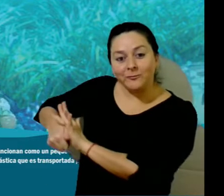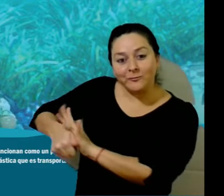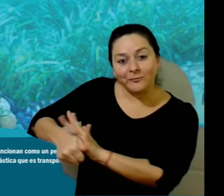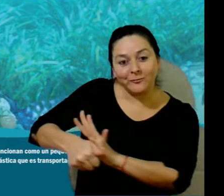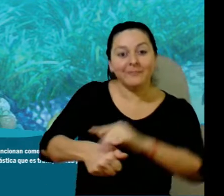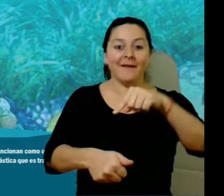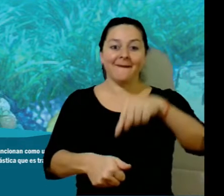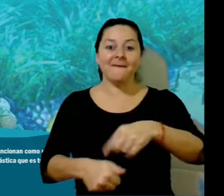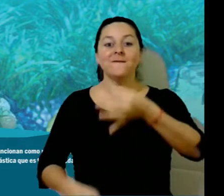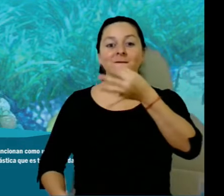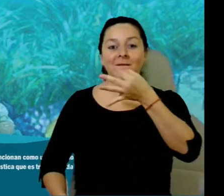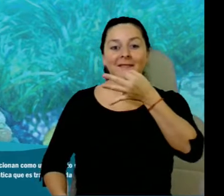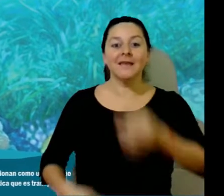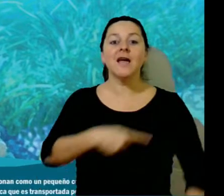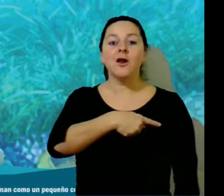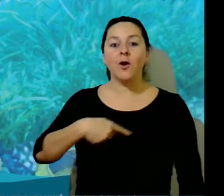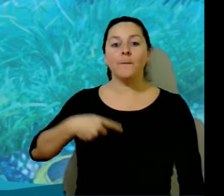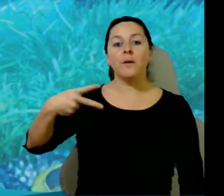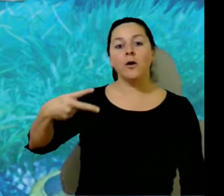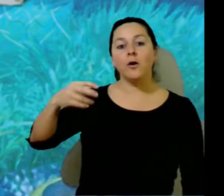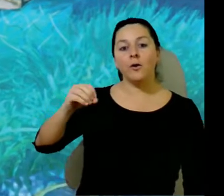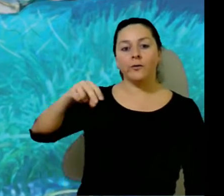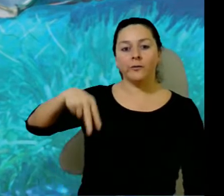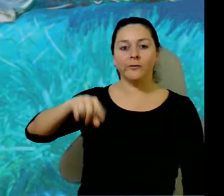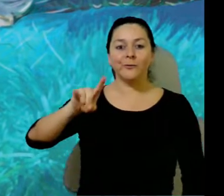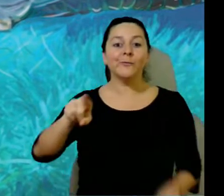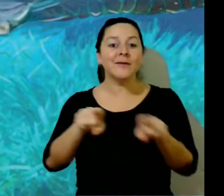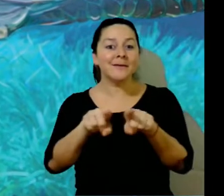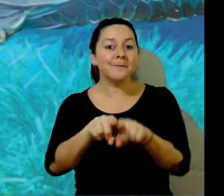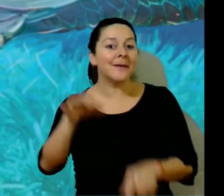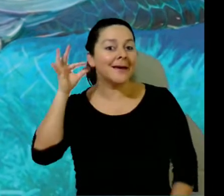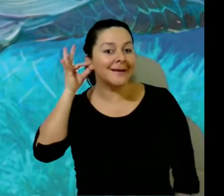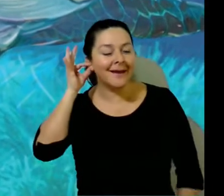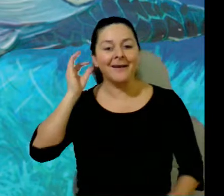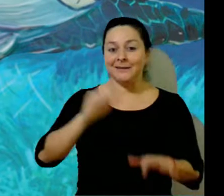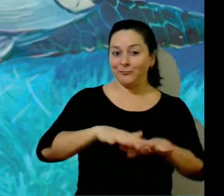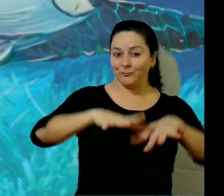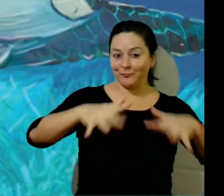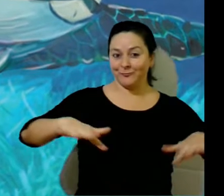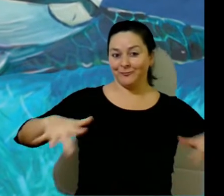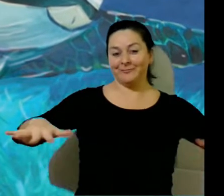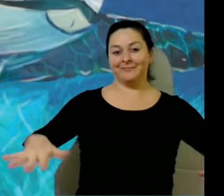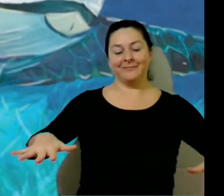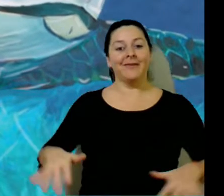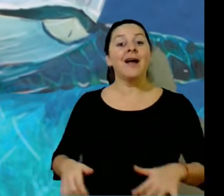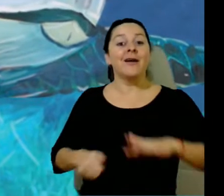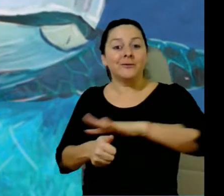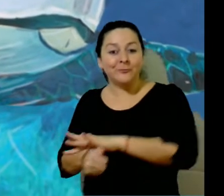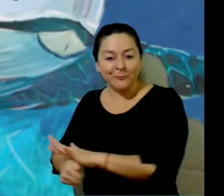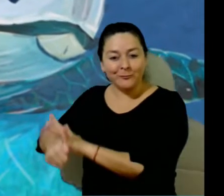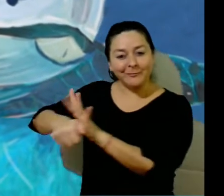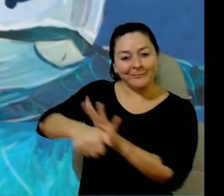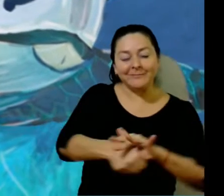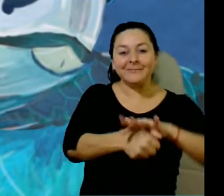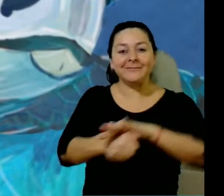The first green sea turtle sister, Honu, arrives. She is extremely tired as she has traveled a very long